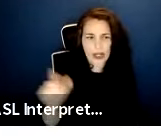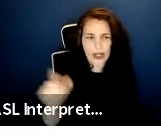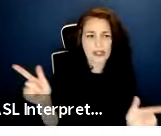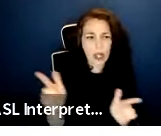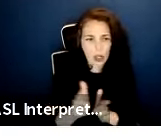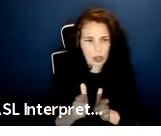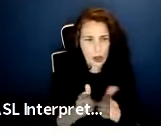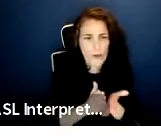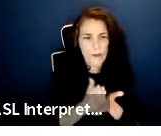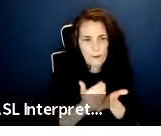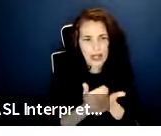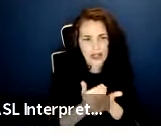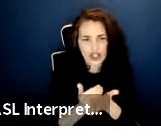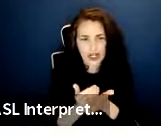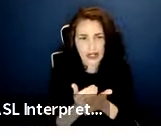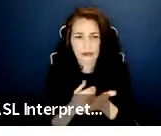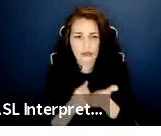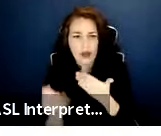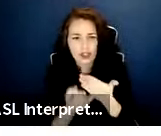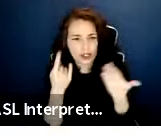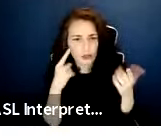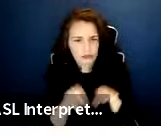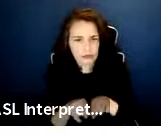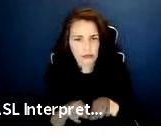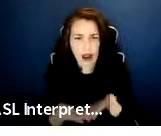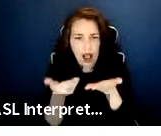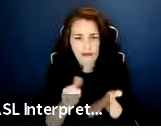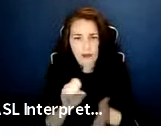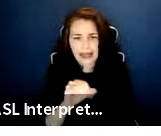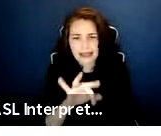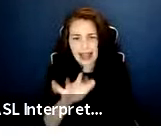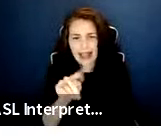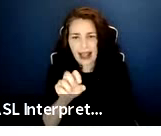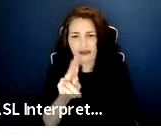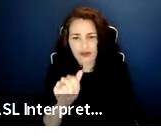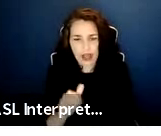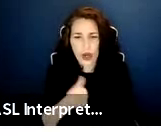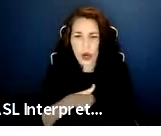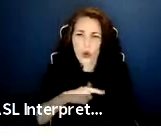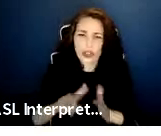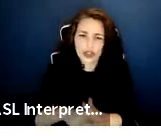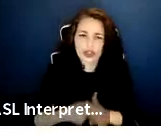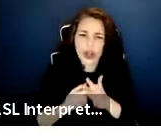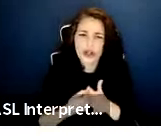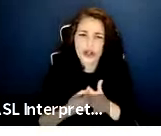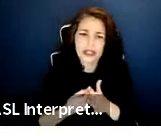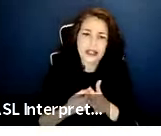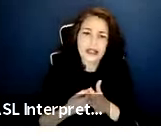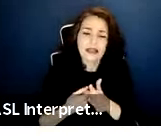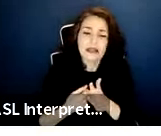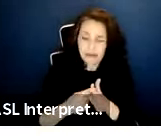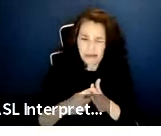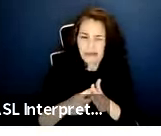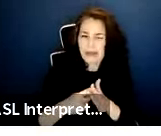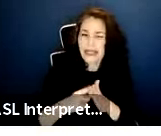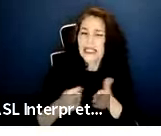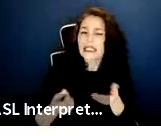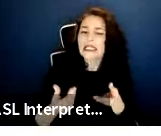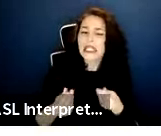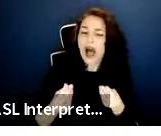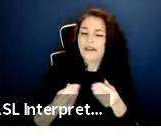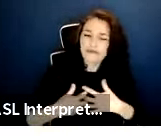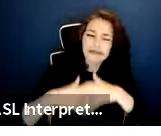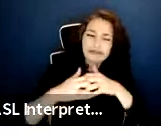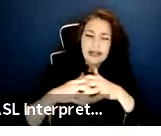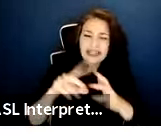contract offered by SAG-AFTRA. We began the soft launch of the micro on December 1st of last year, and now